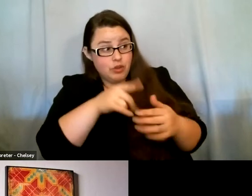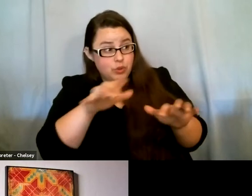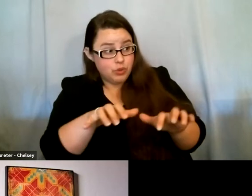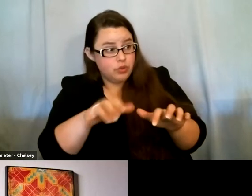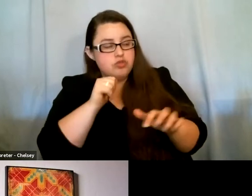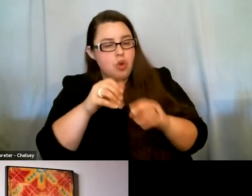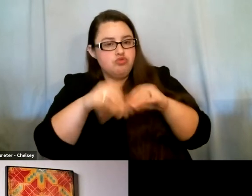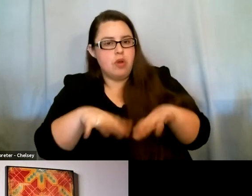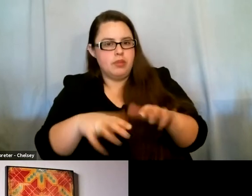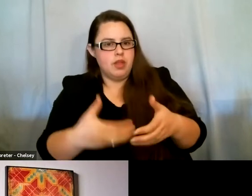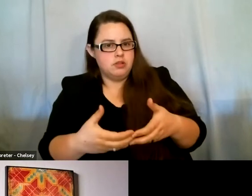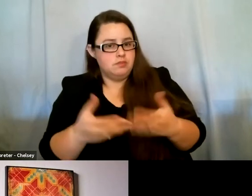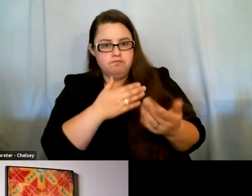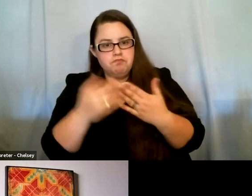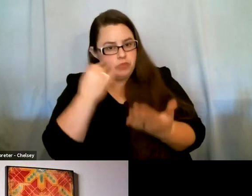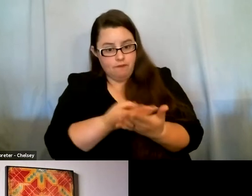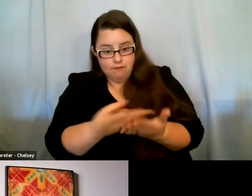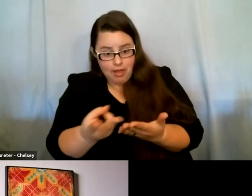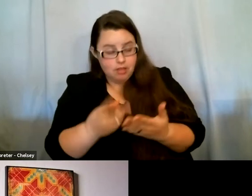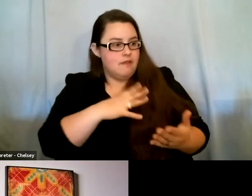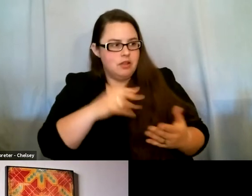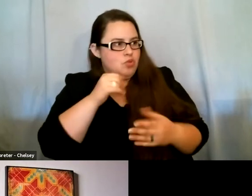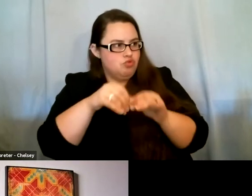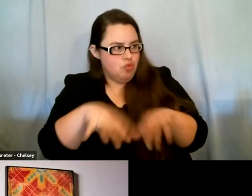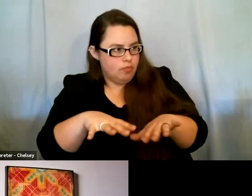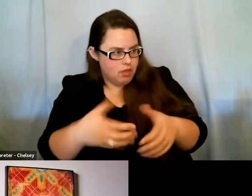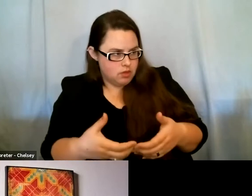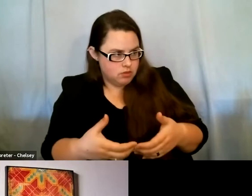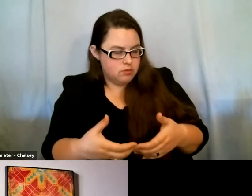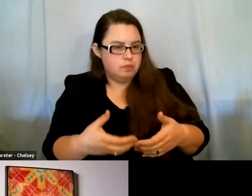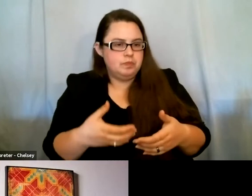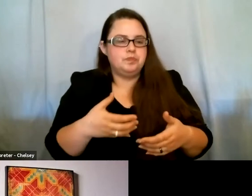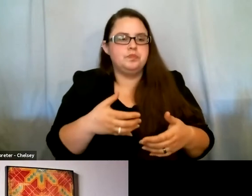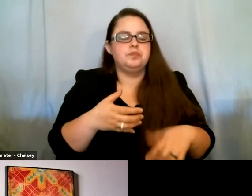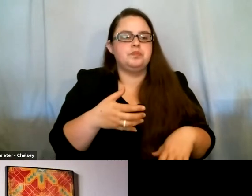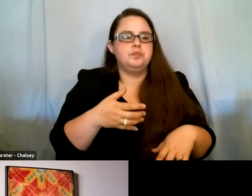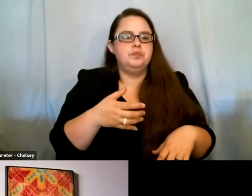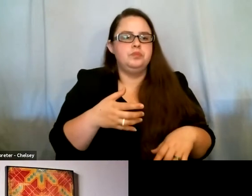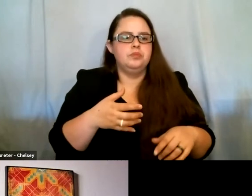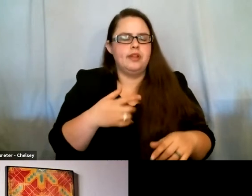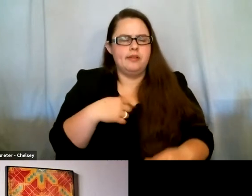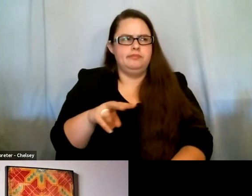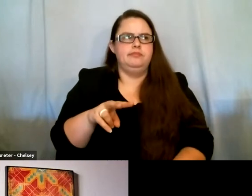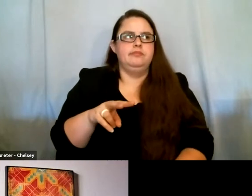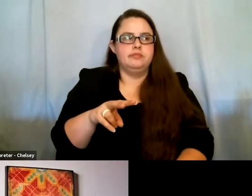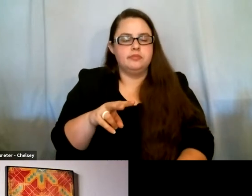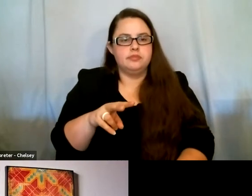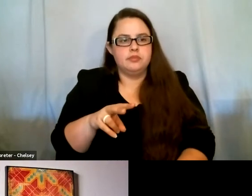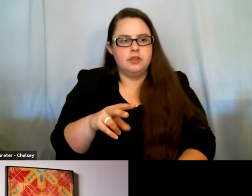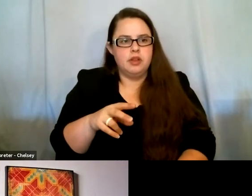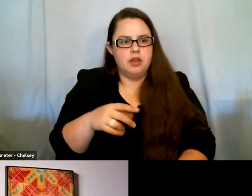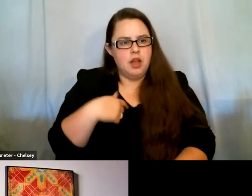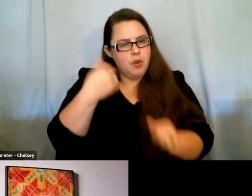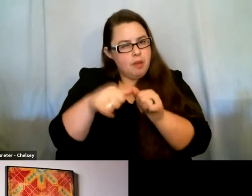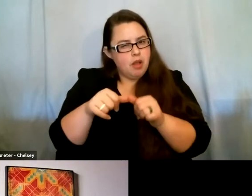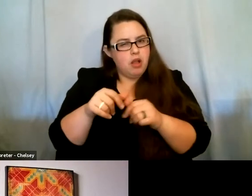class. Even if you failed it, don't drop the class, you know? And, you know, I remember checking in